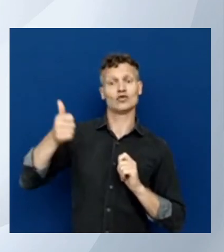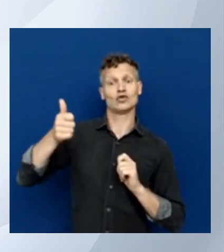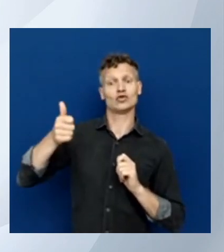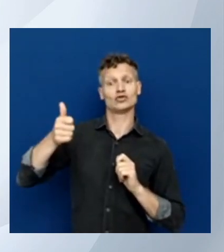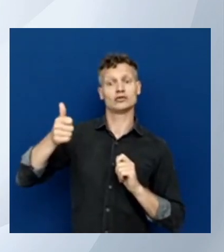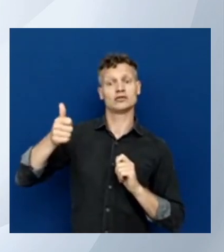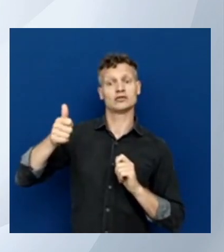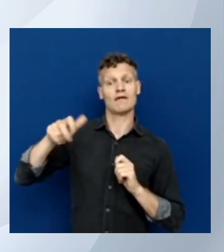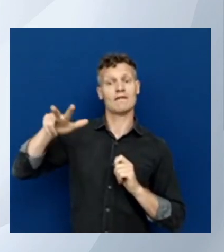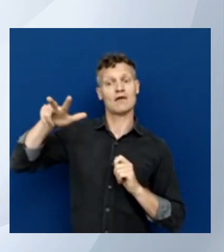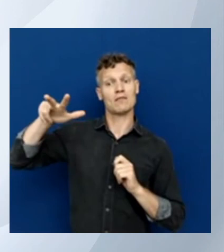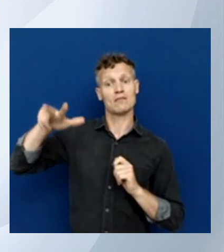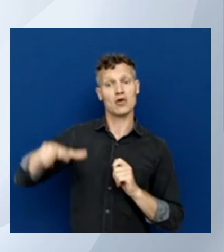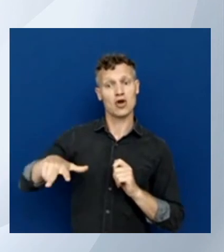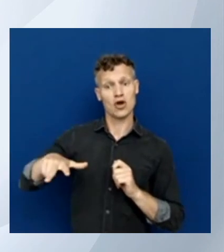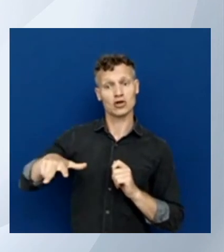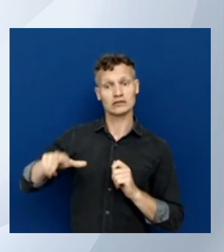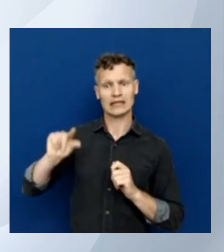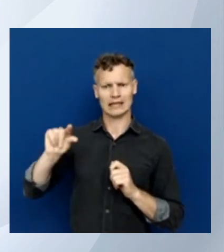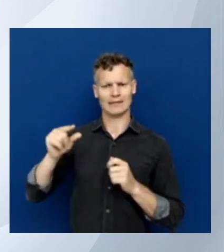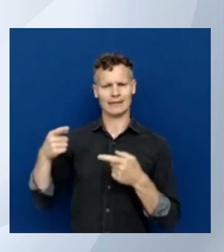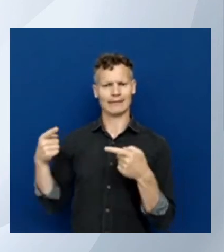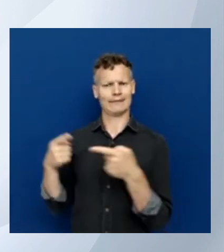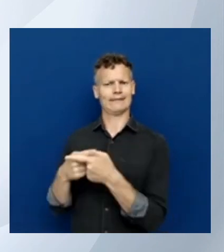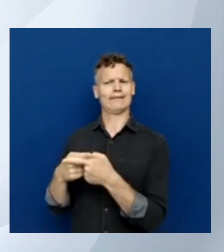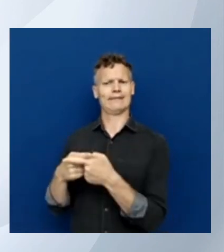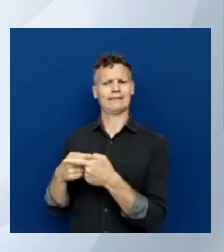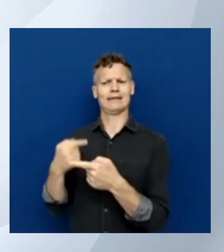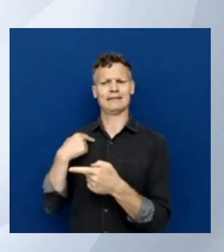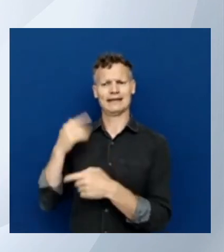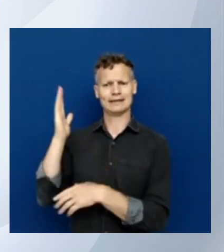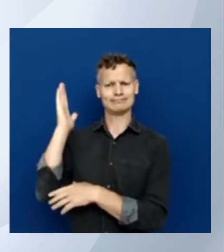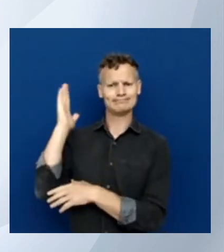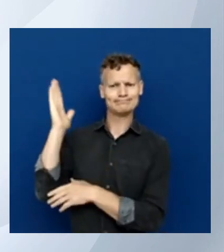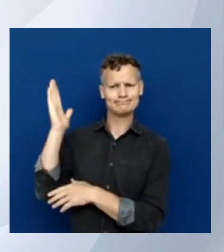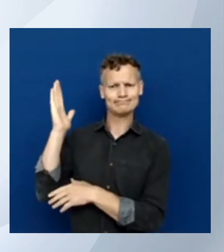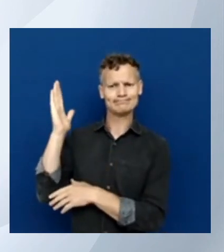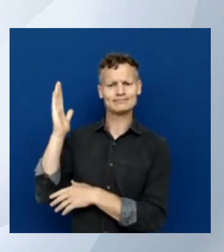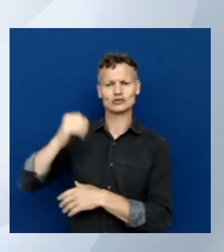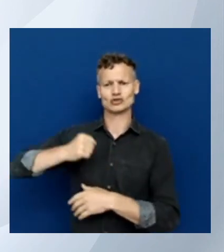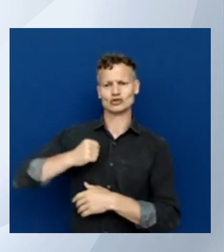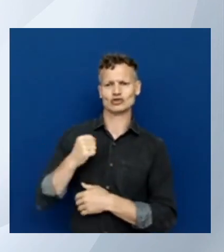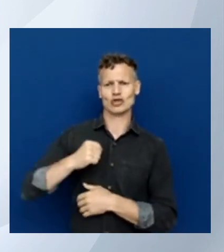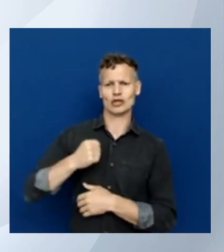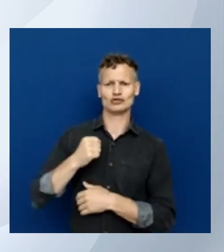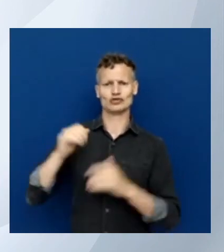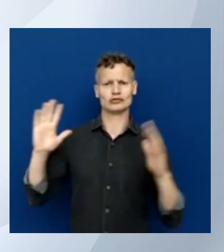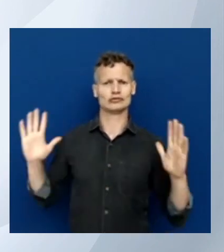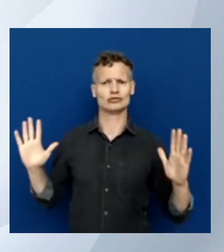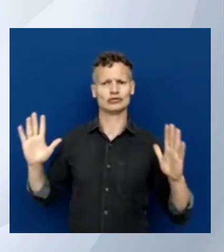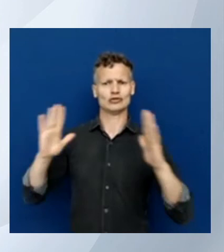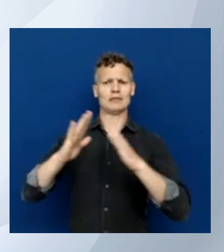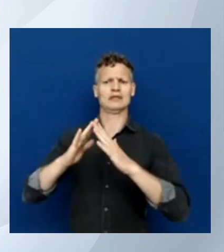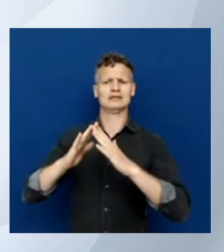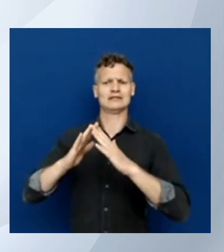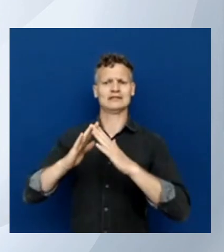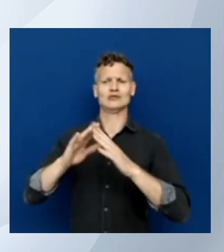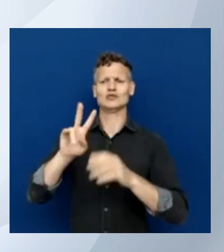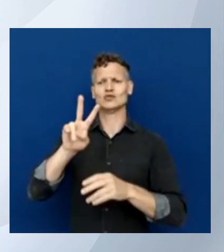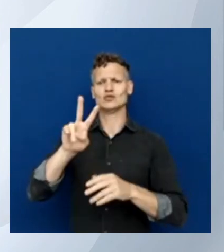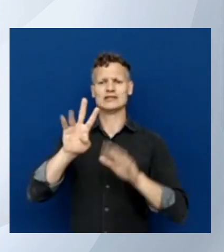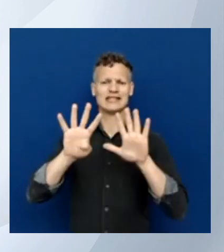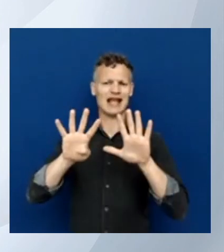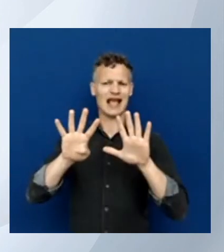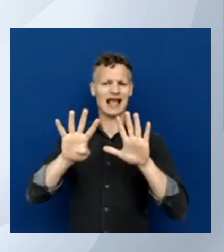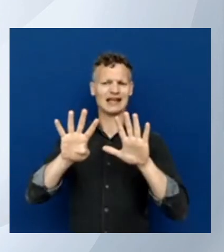because I was speaking at the Scottish Summit at the 29th February so I was on holiday and I get the big email